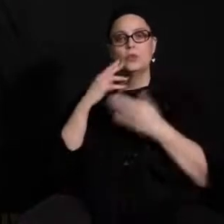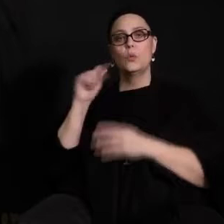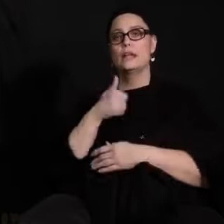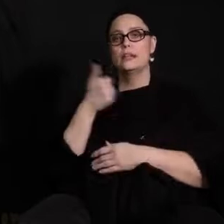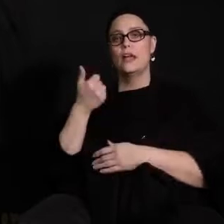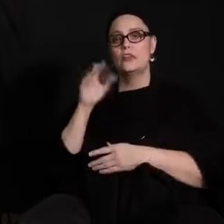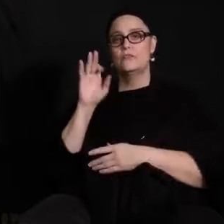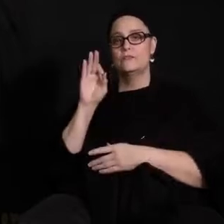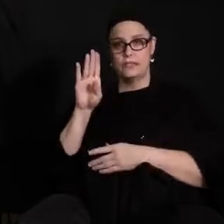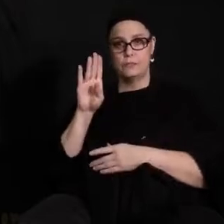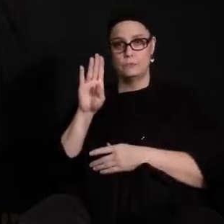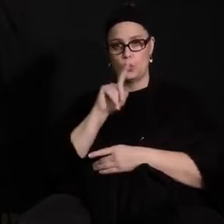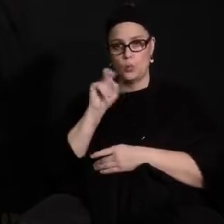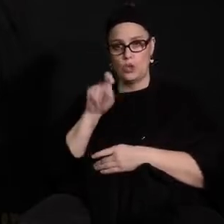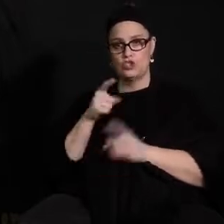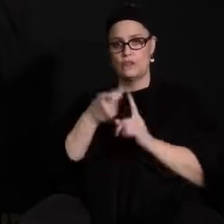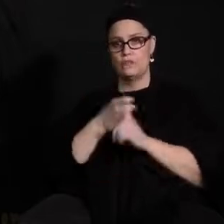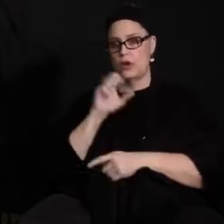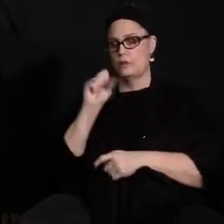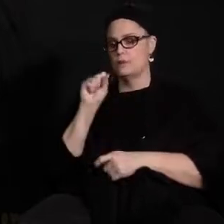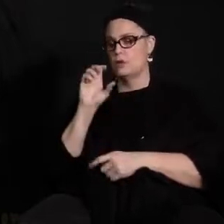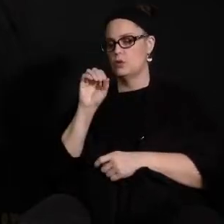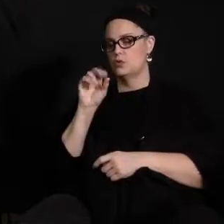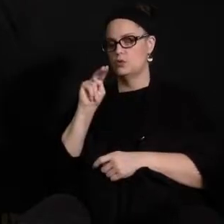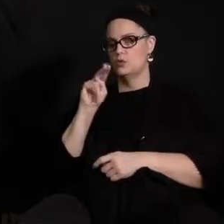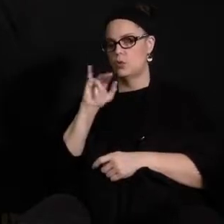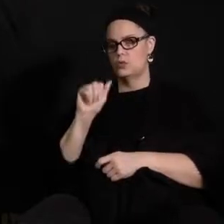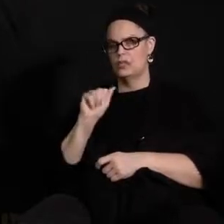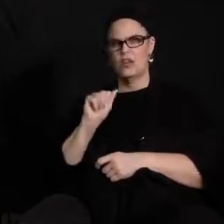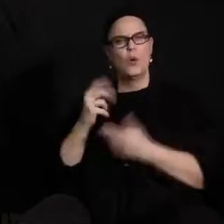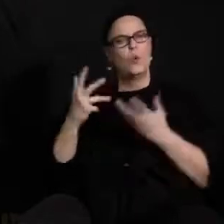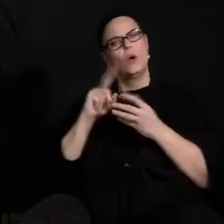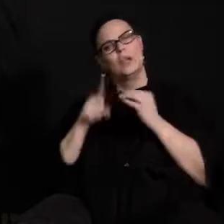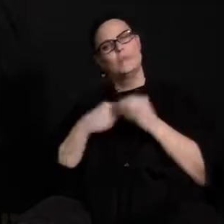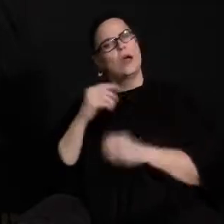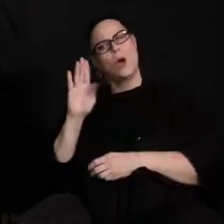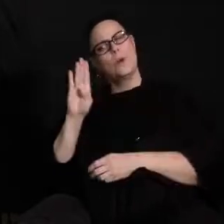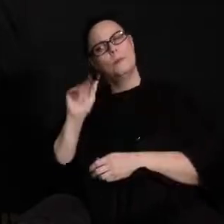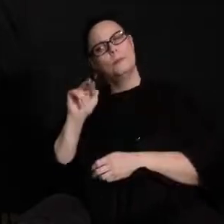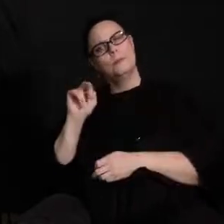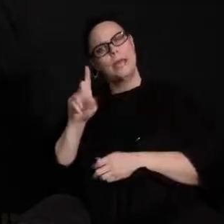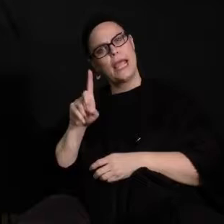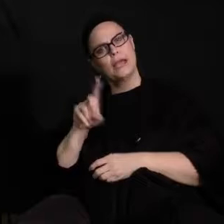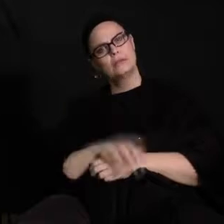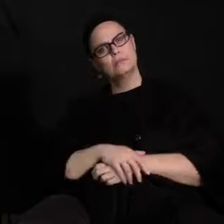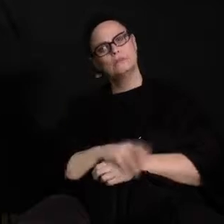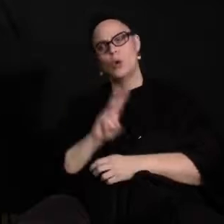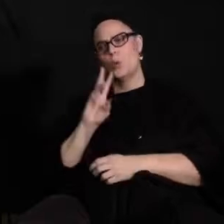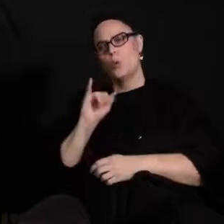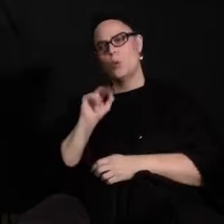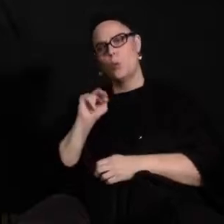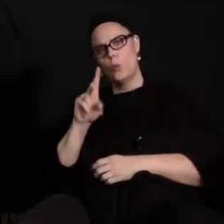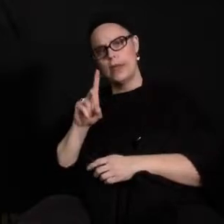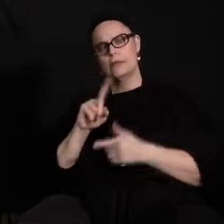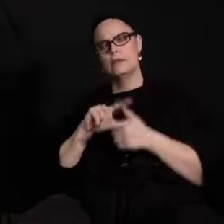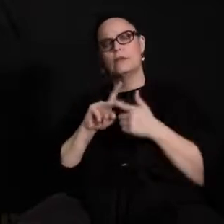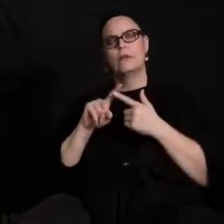from a sonia helmy what about band wind brass instruments in particular